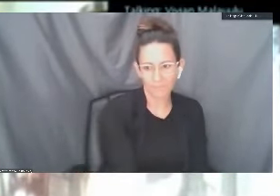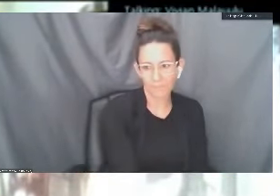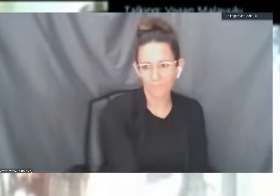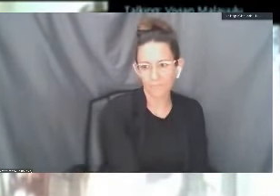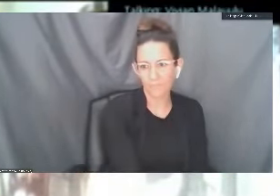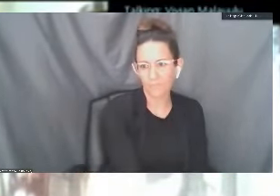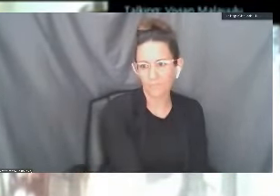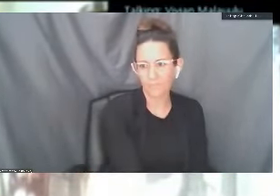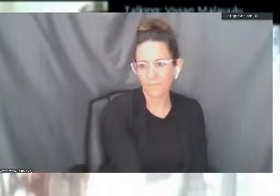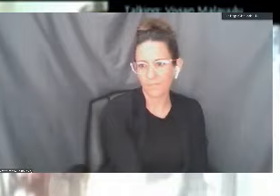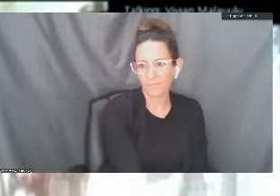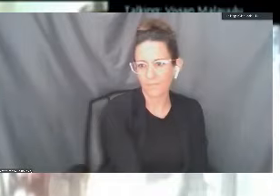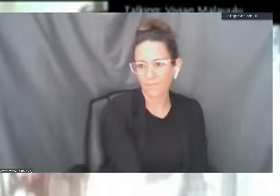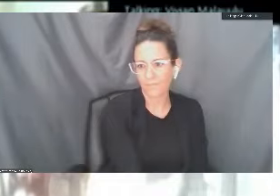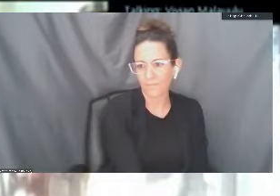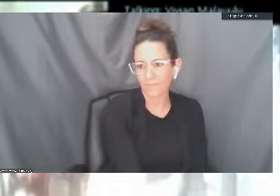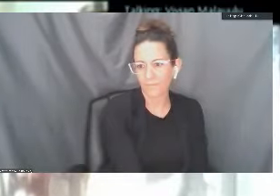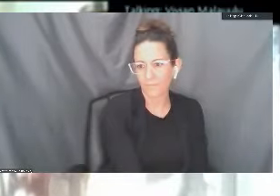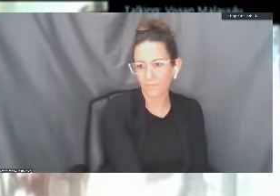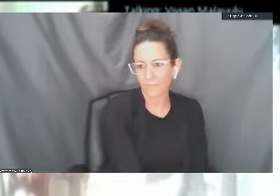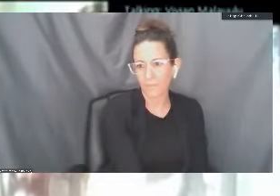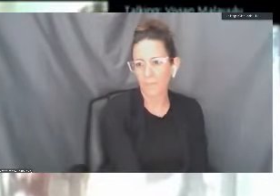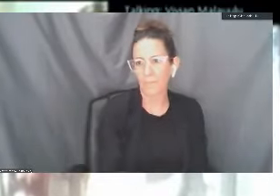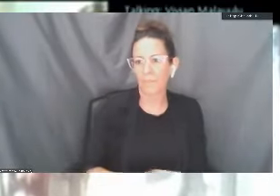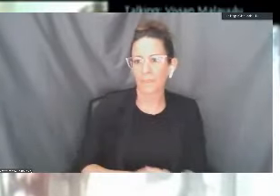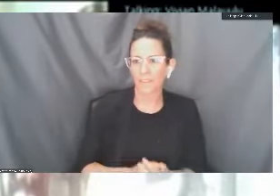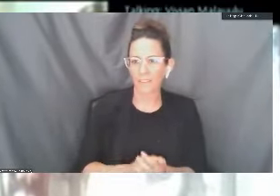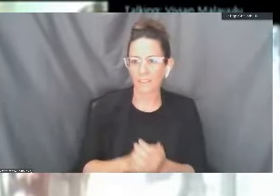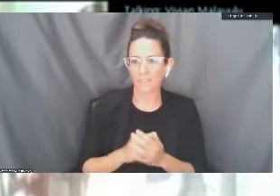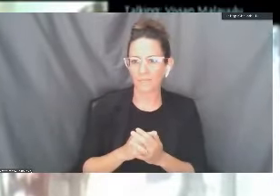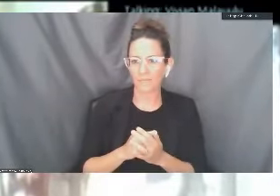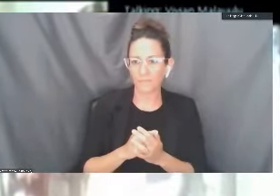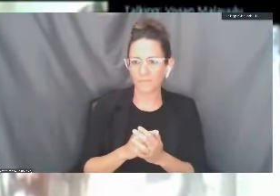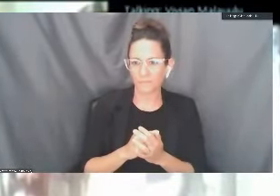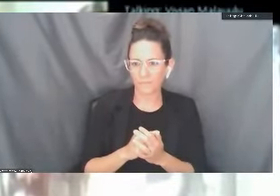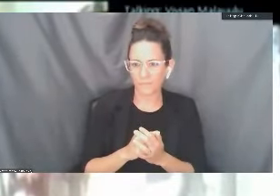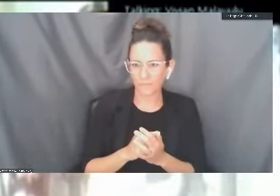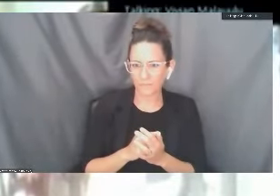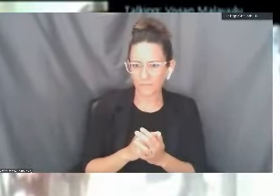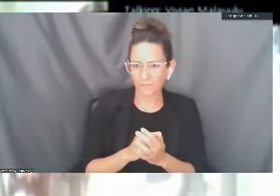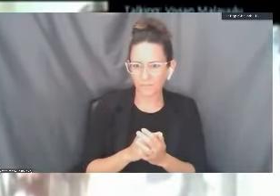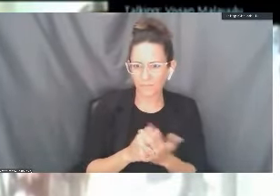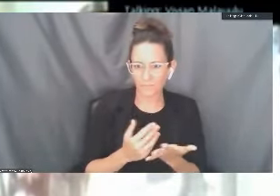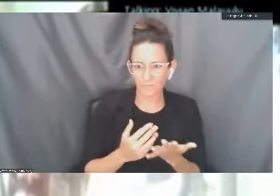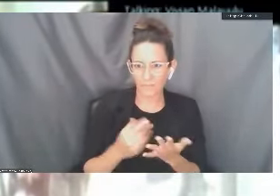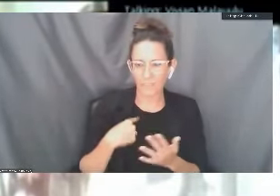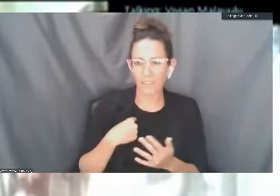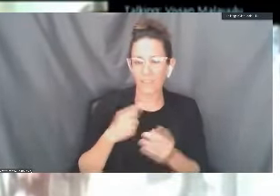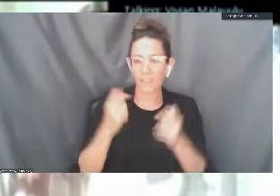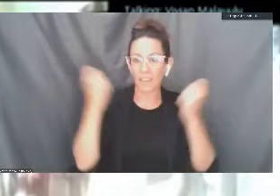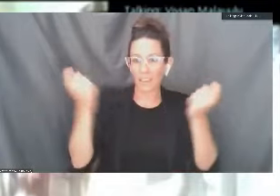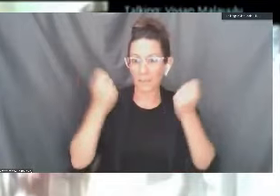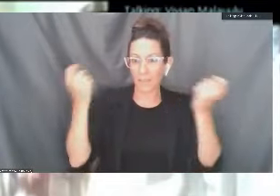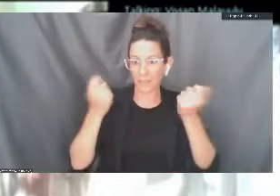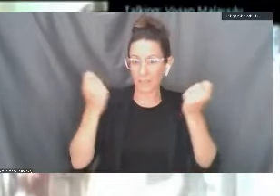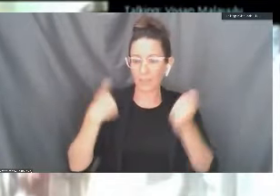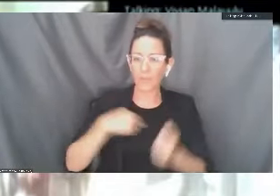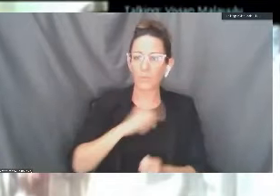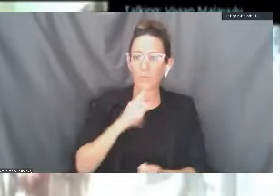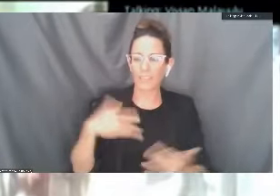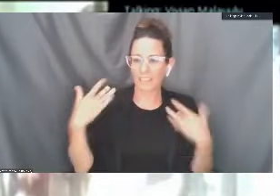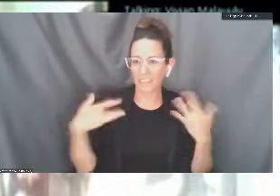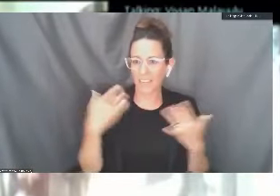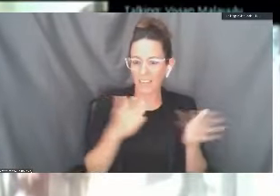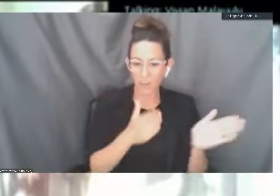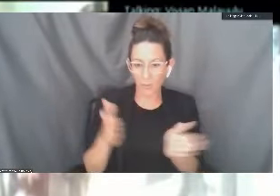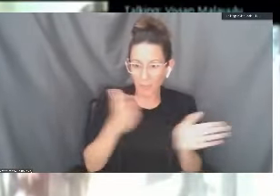that it is in the city. And, you know, we're not done. We still have a month before commencement. And we're so excited about the